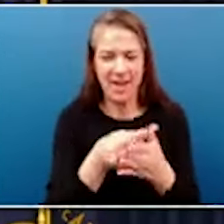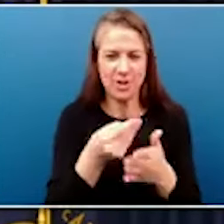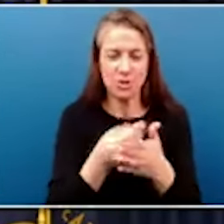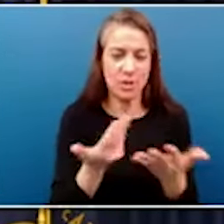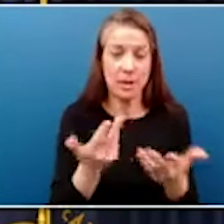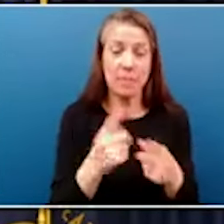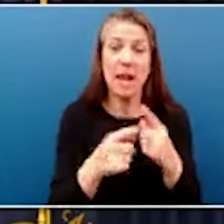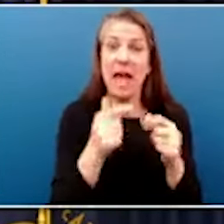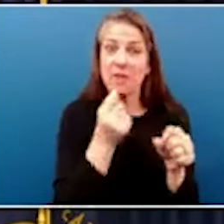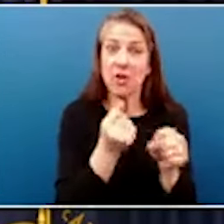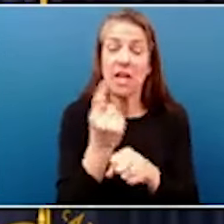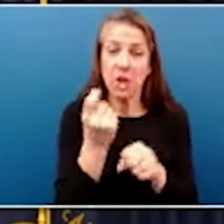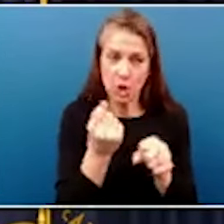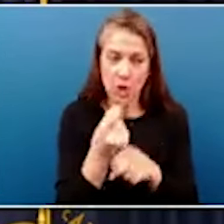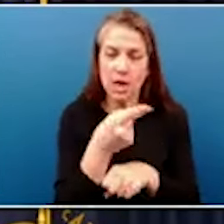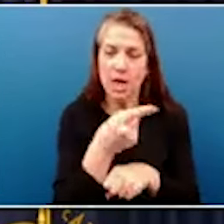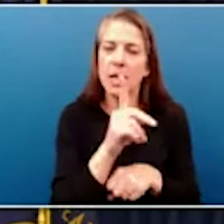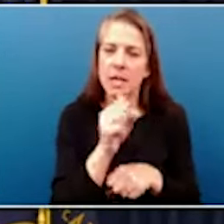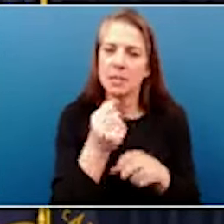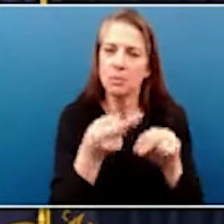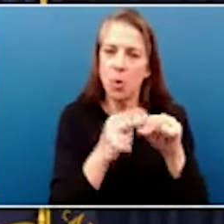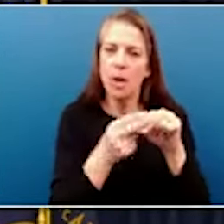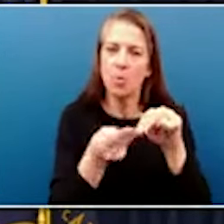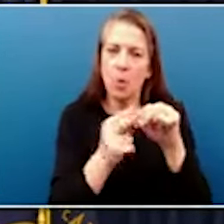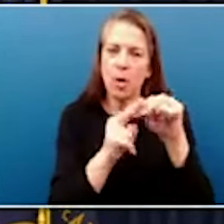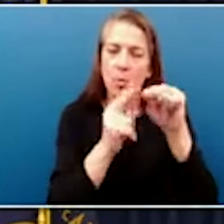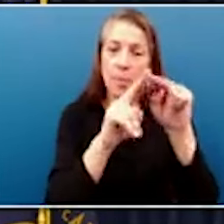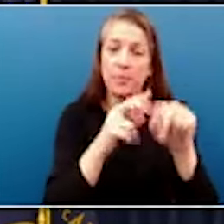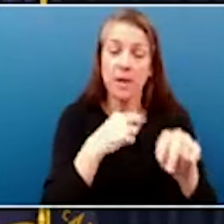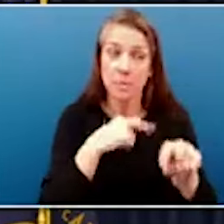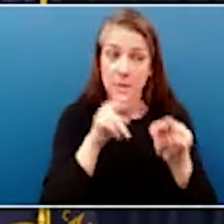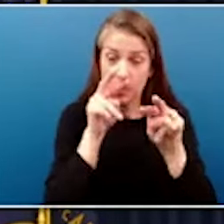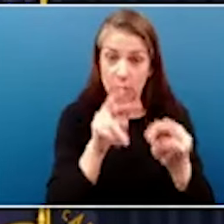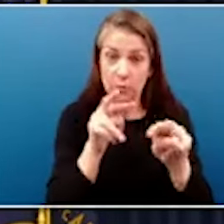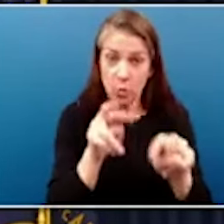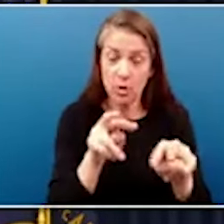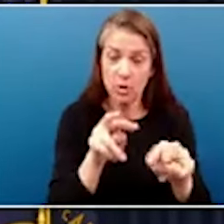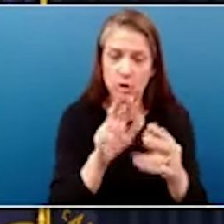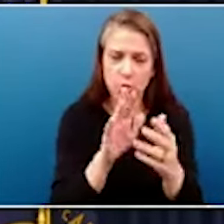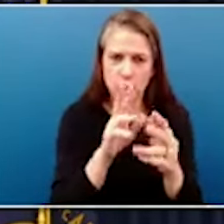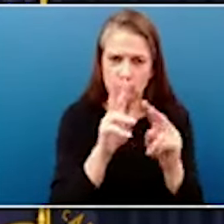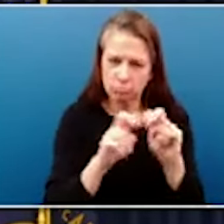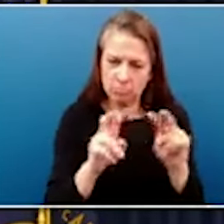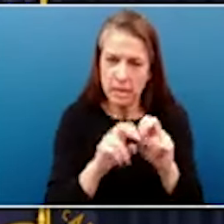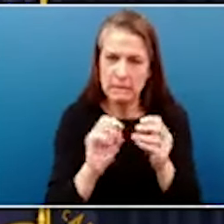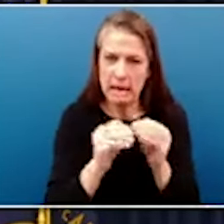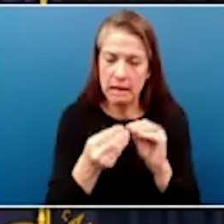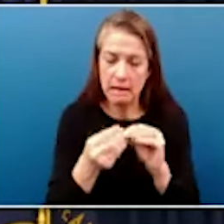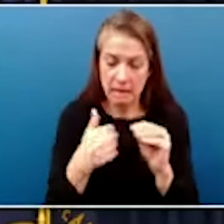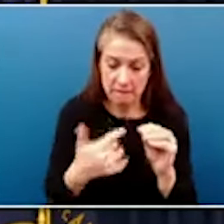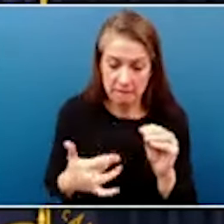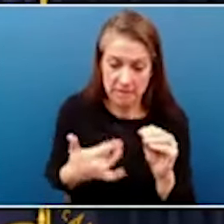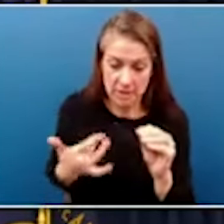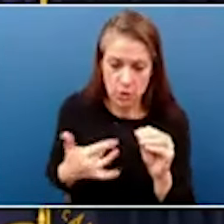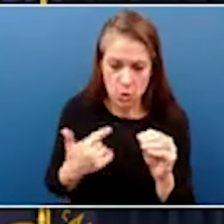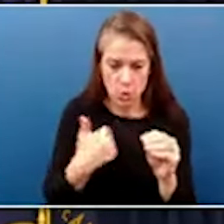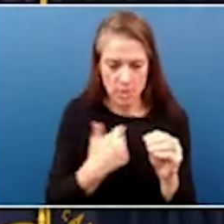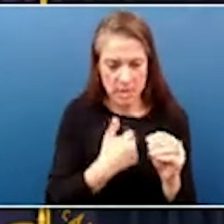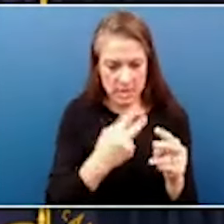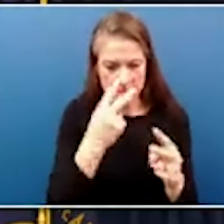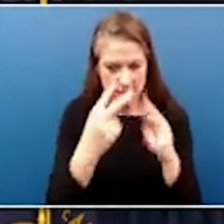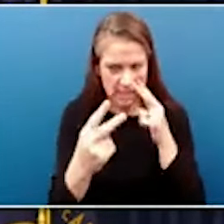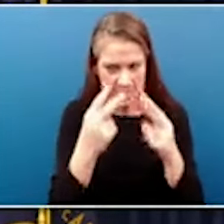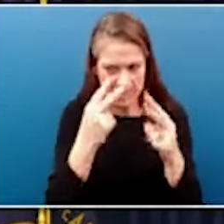year does a little bit more. I'm looking forward to getting down in the data because I believe we're seeing a broad